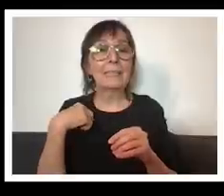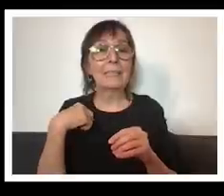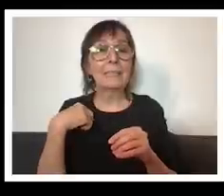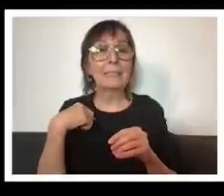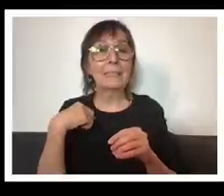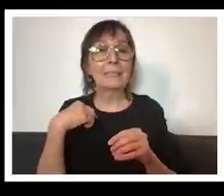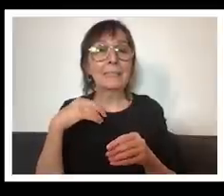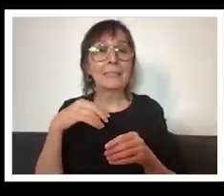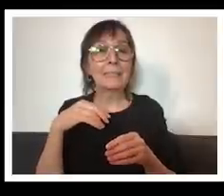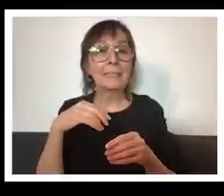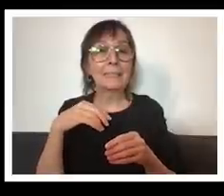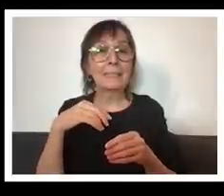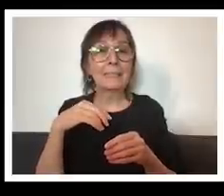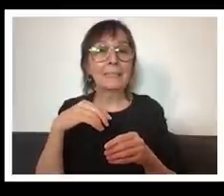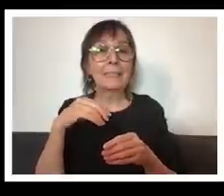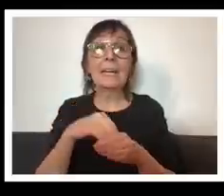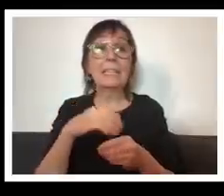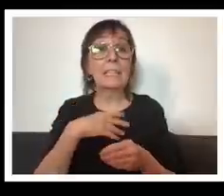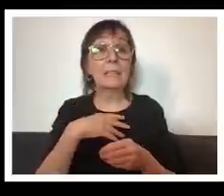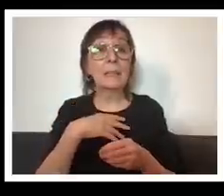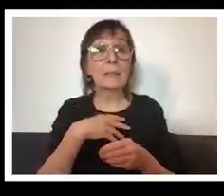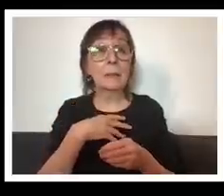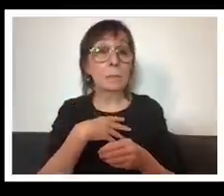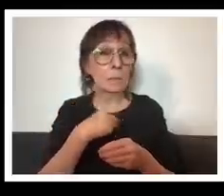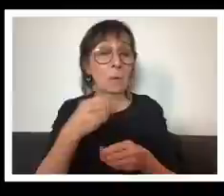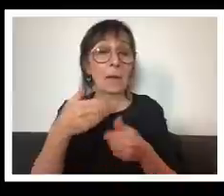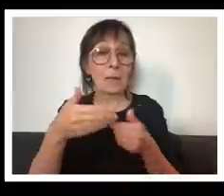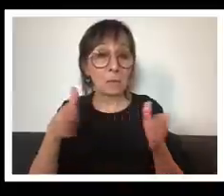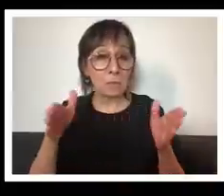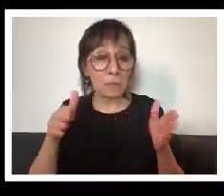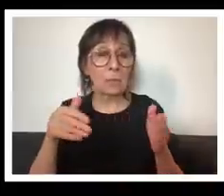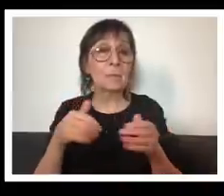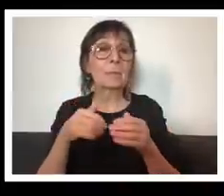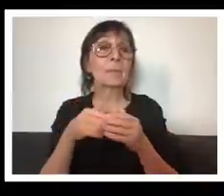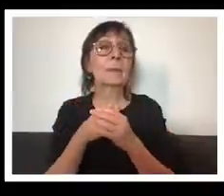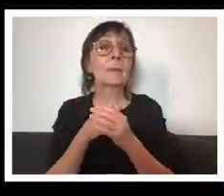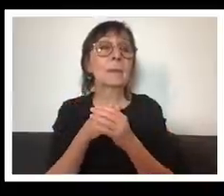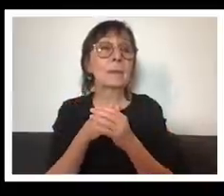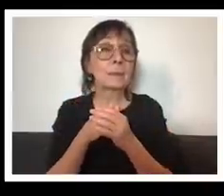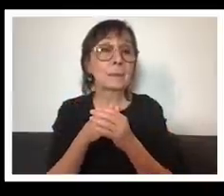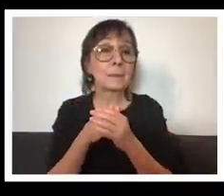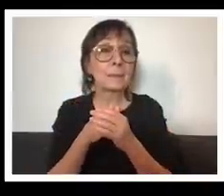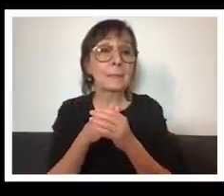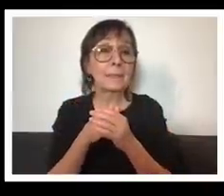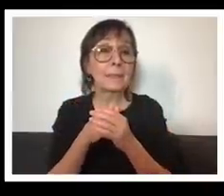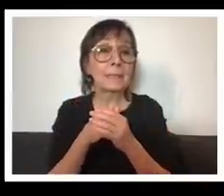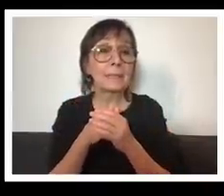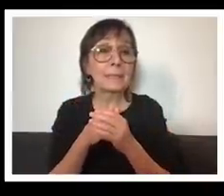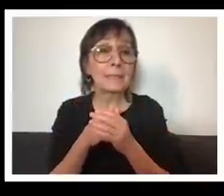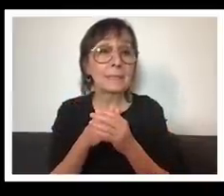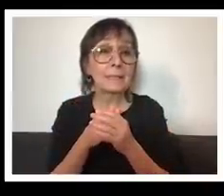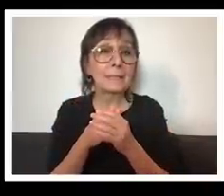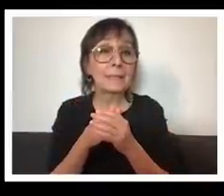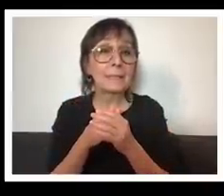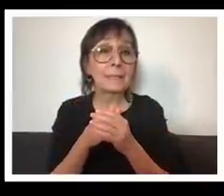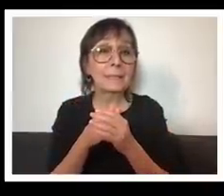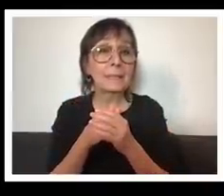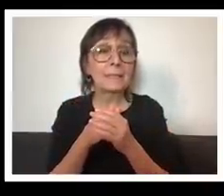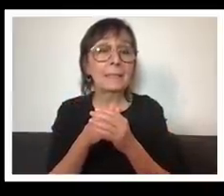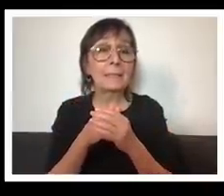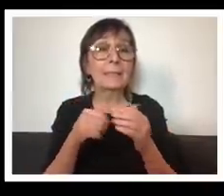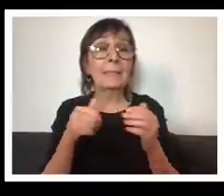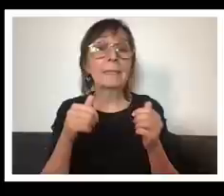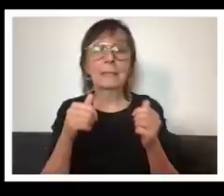white women with short brown hair